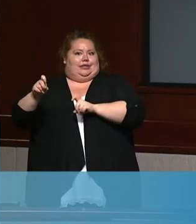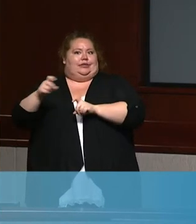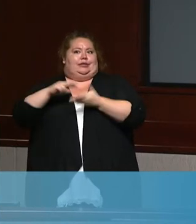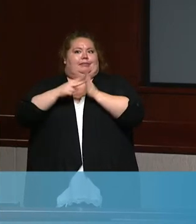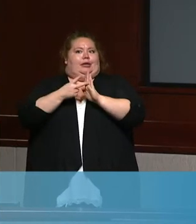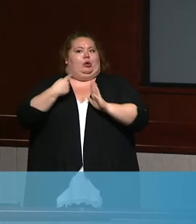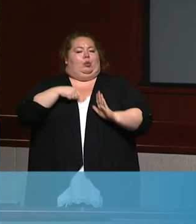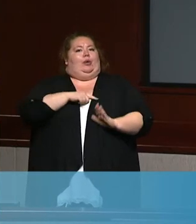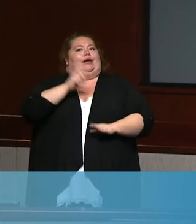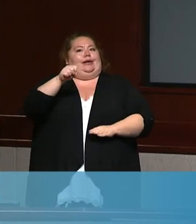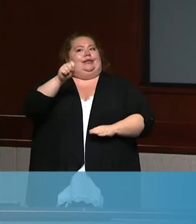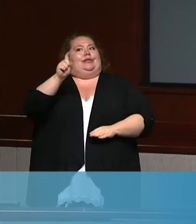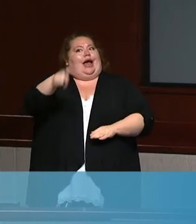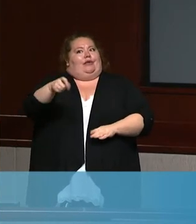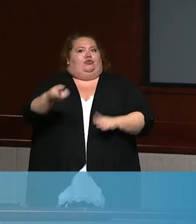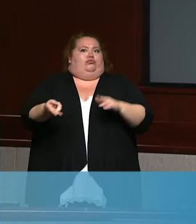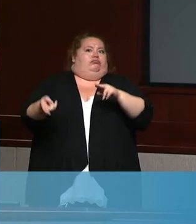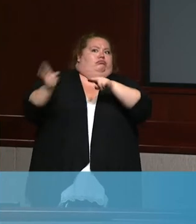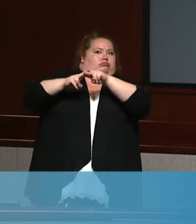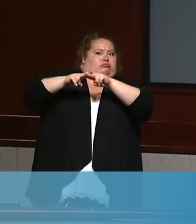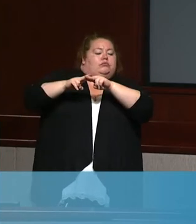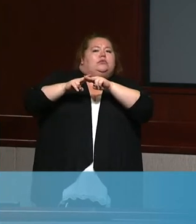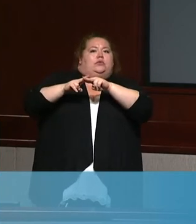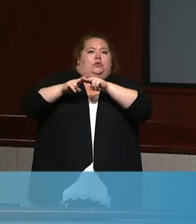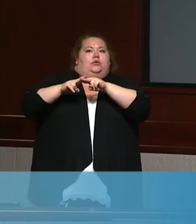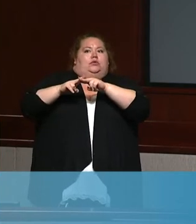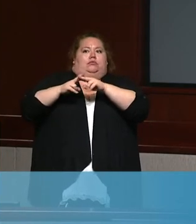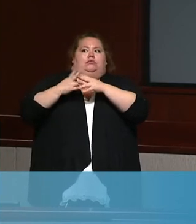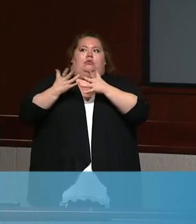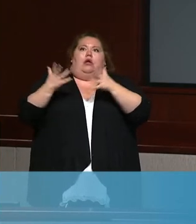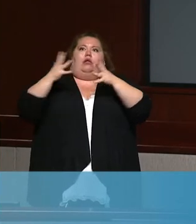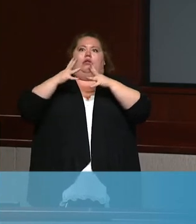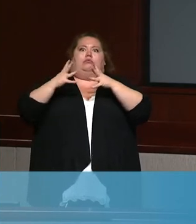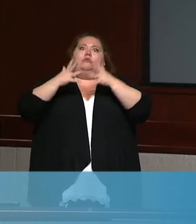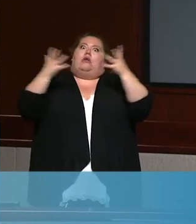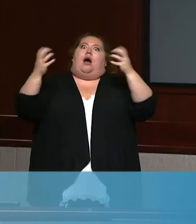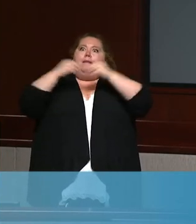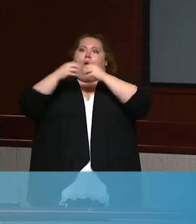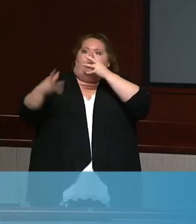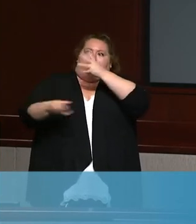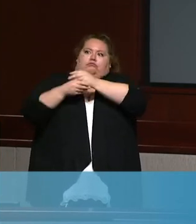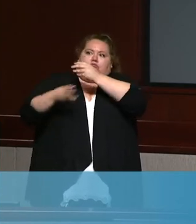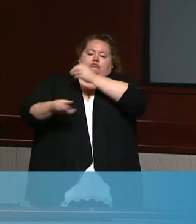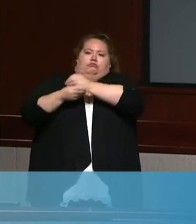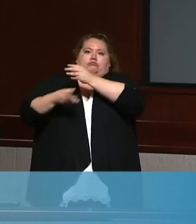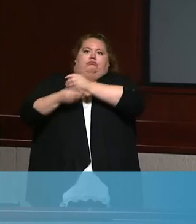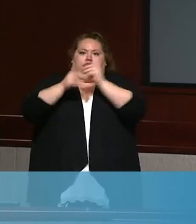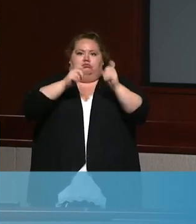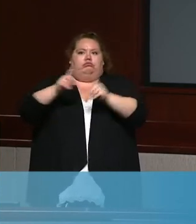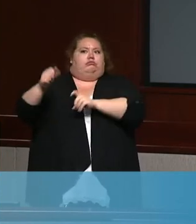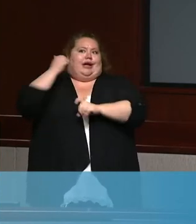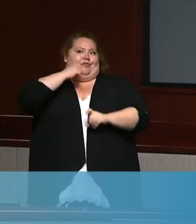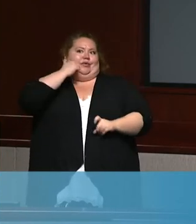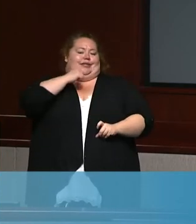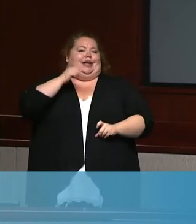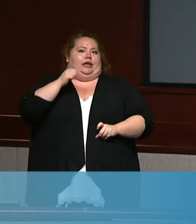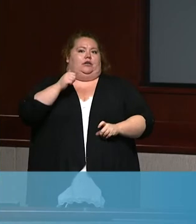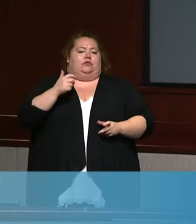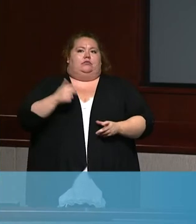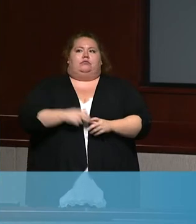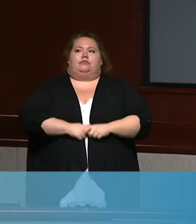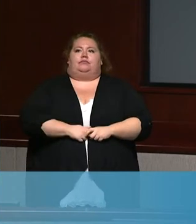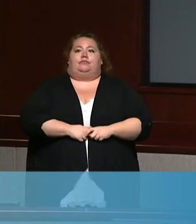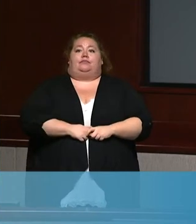a lot of additional tests that we need to do. But it's important to also note that every additional test we do